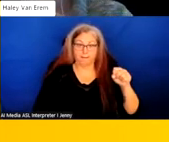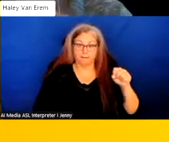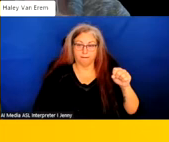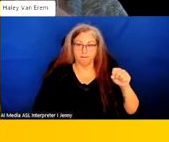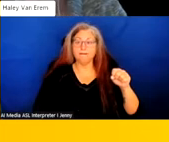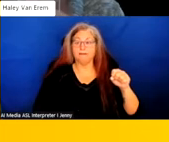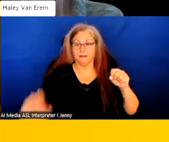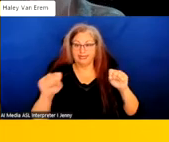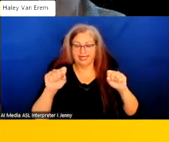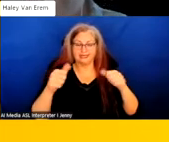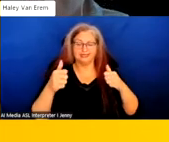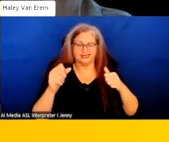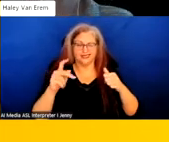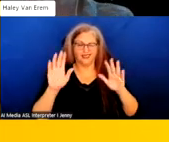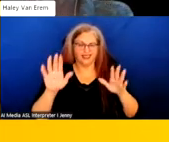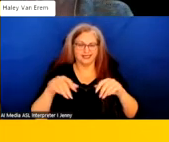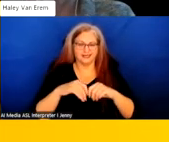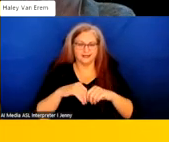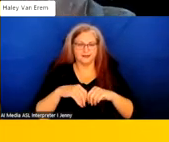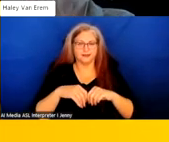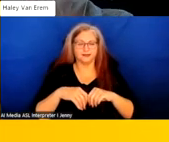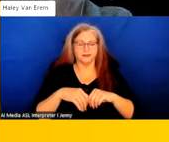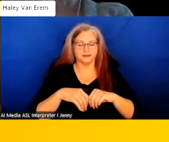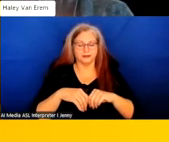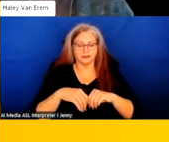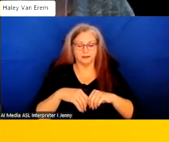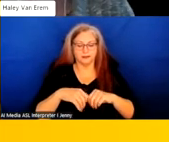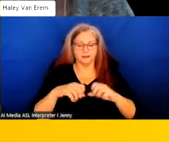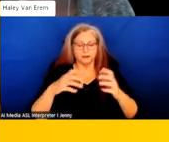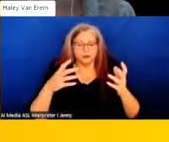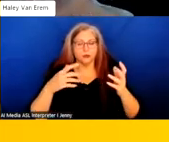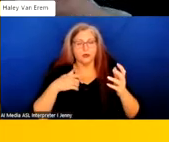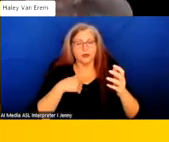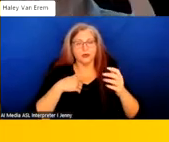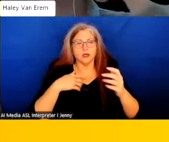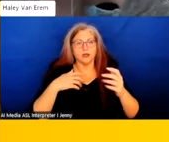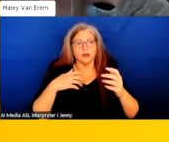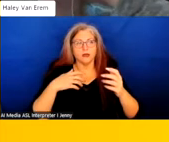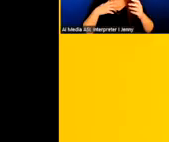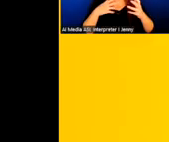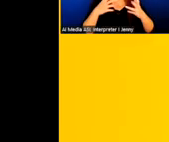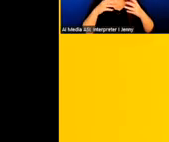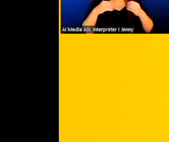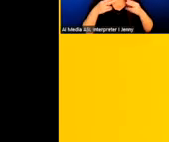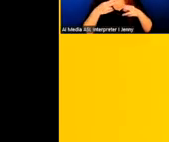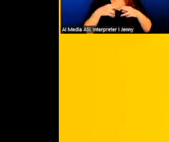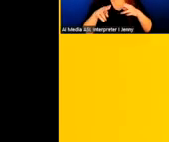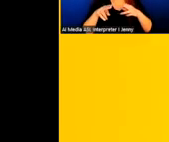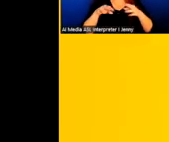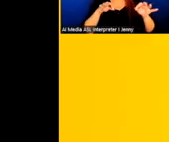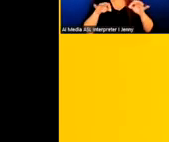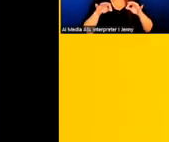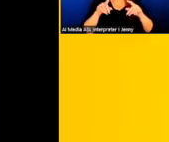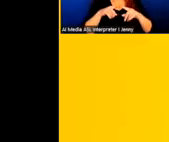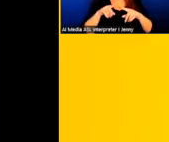Yes, I'm seeing. Okay, great. So, you know, I wanted to kind of give a brief overview of